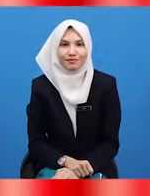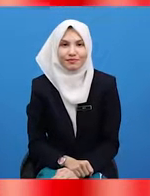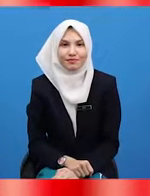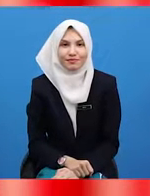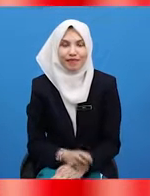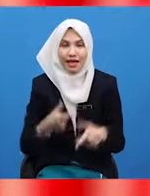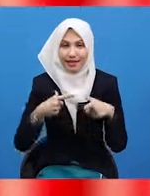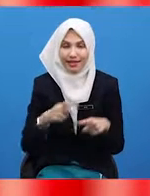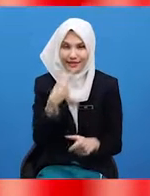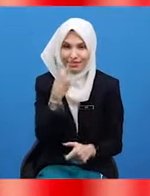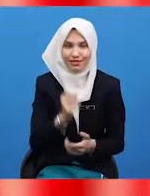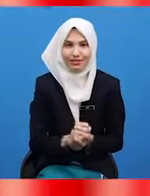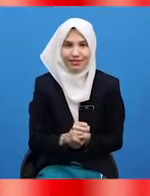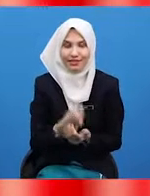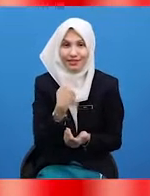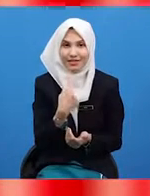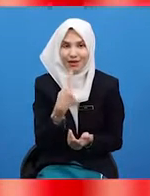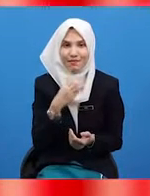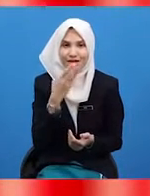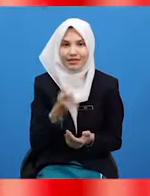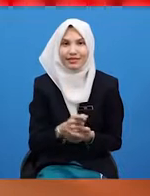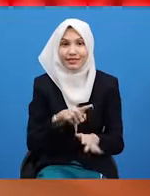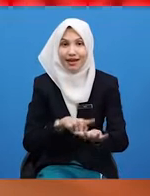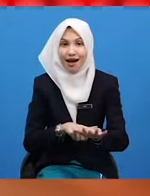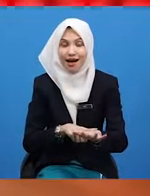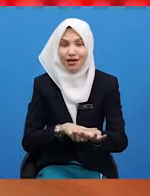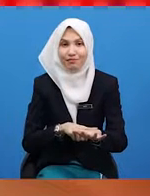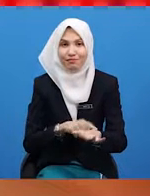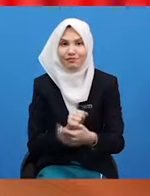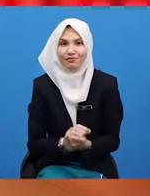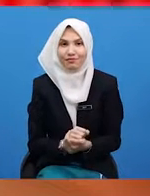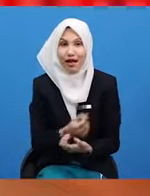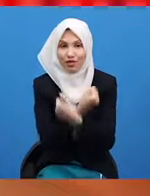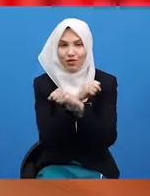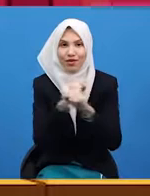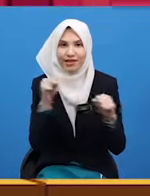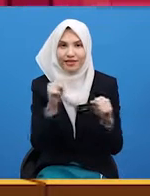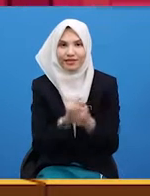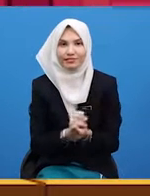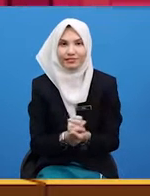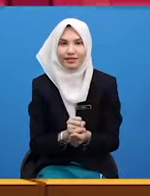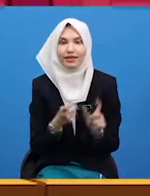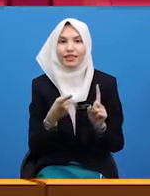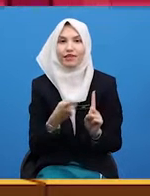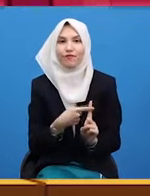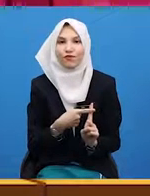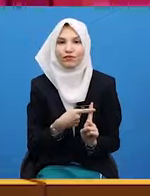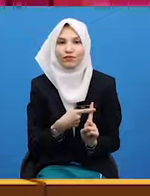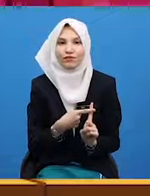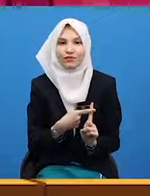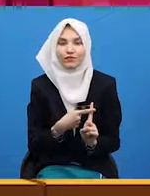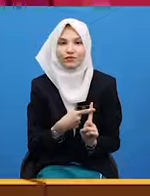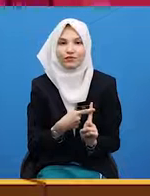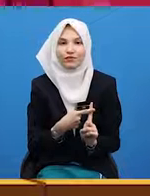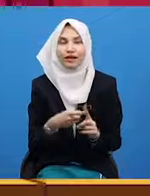Let's see whether you can tell me the time or not. Are you ready? The first one, can you